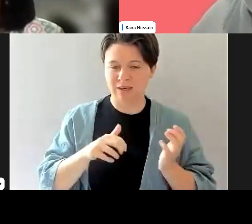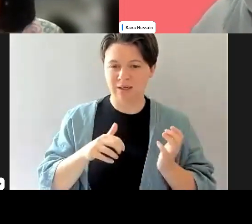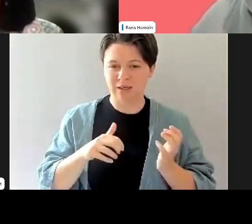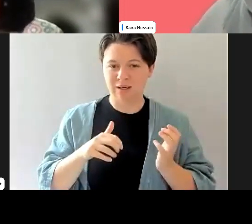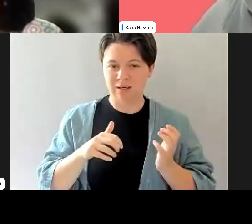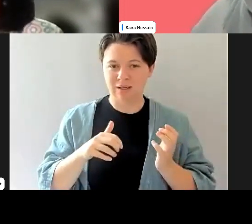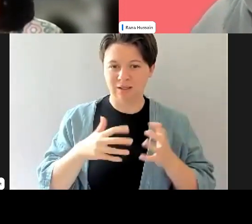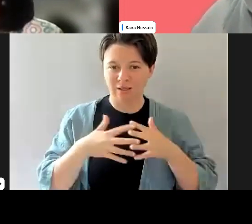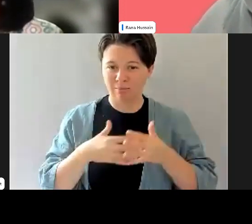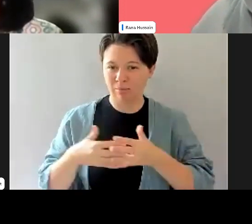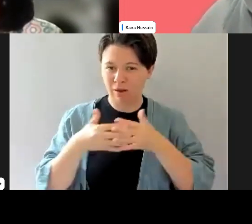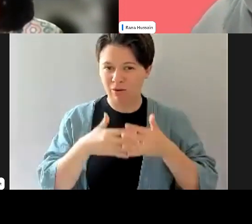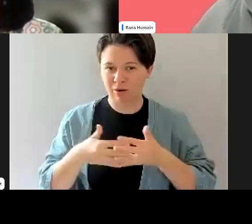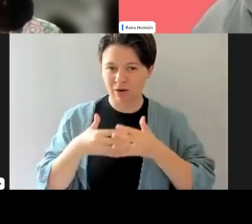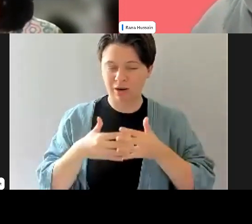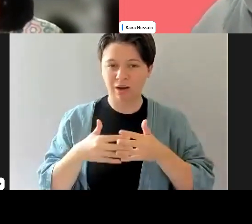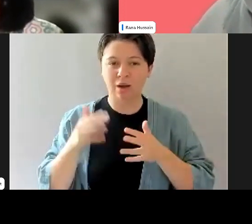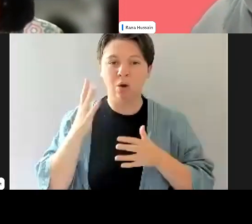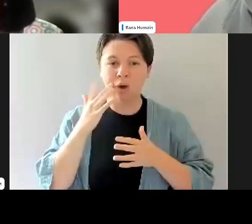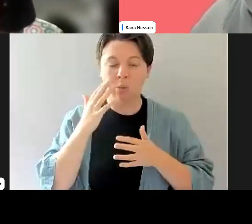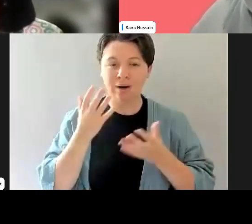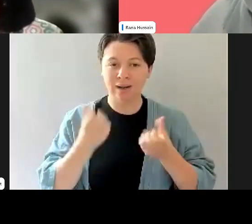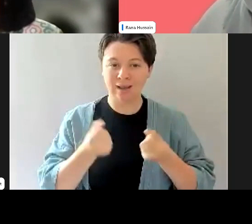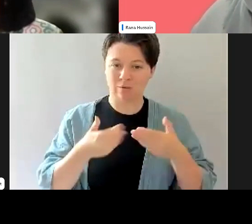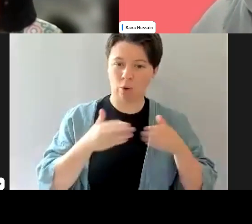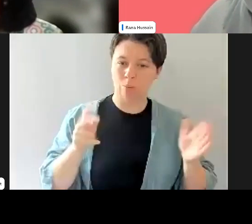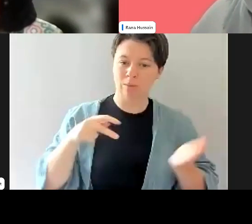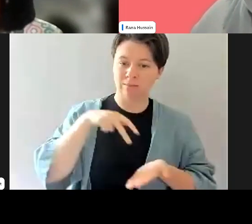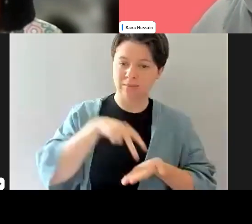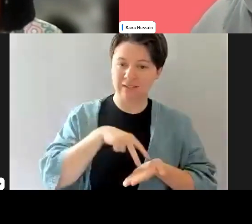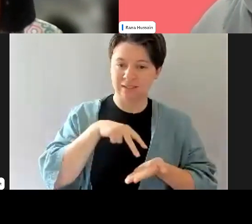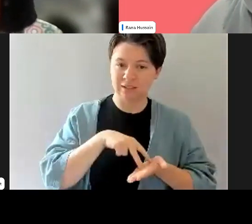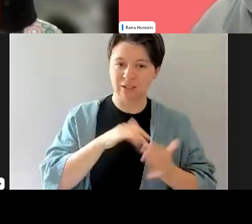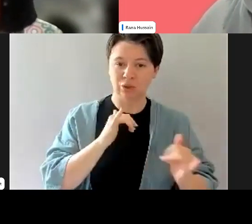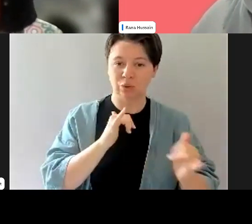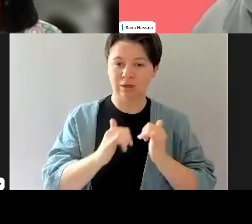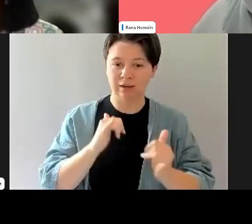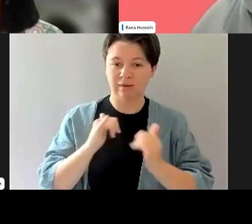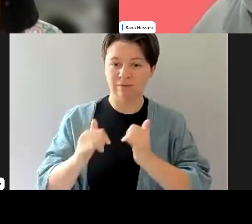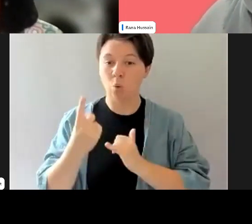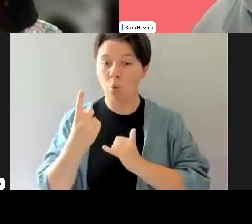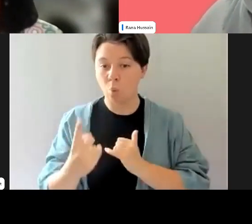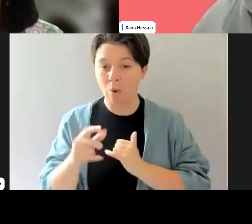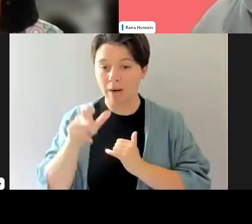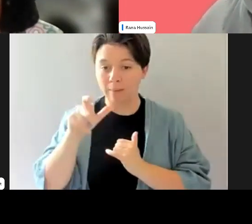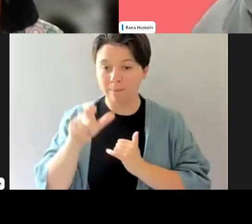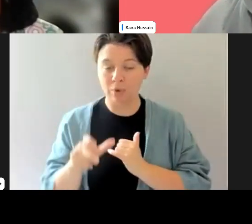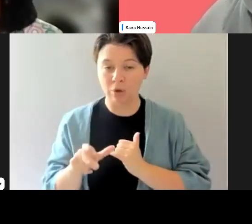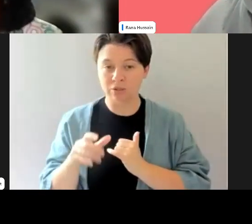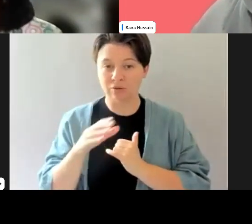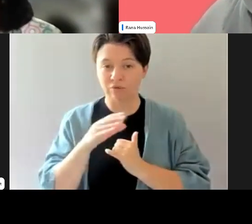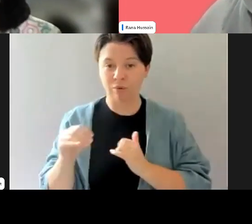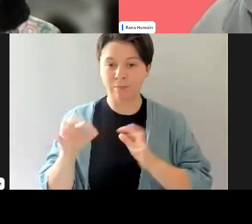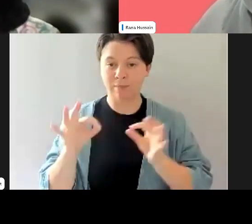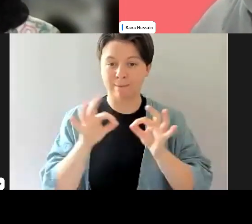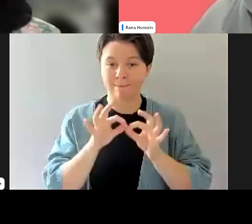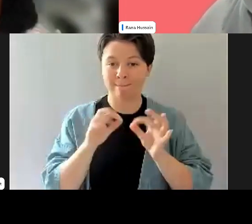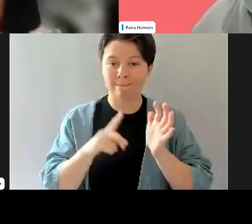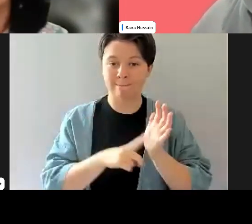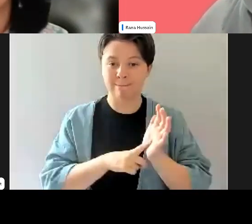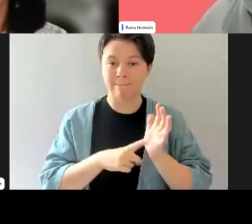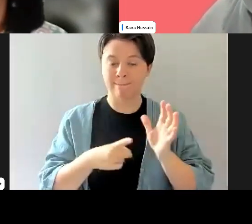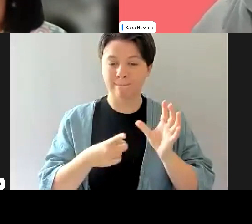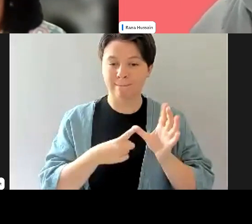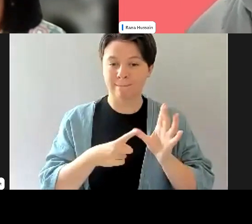every time there's a position that's very open, you interview at least one person of a BAME background, which is the black ethnic minority